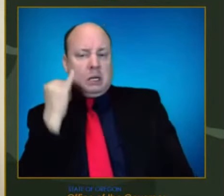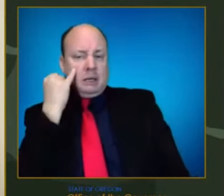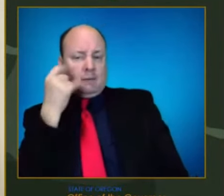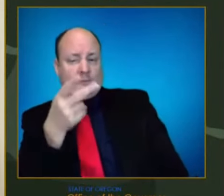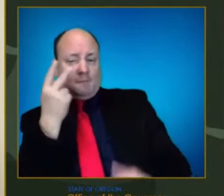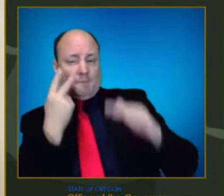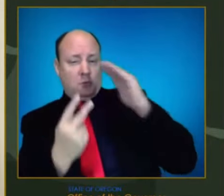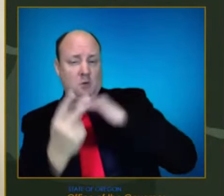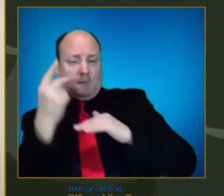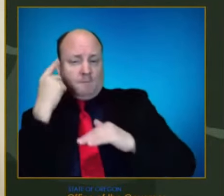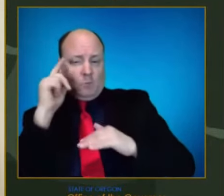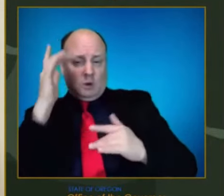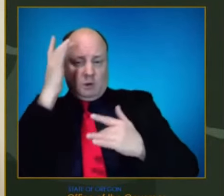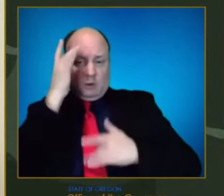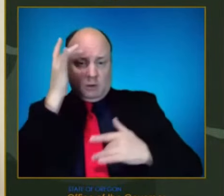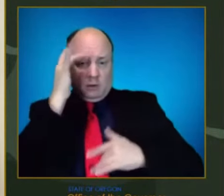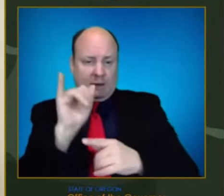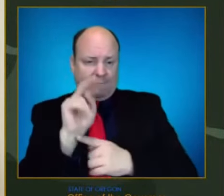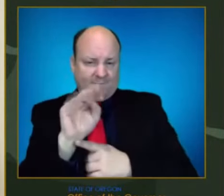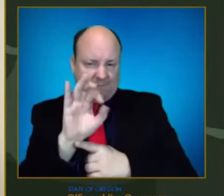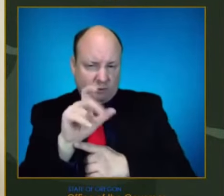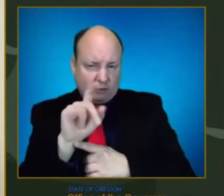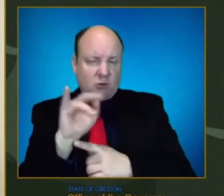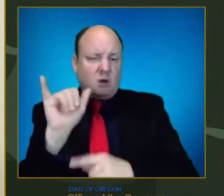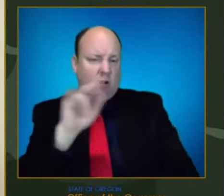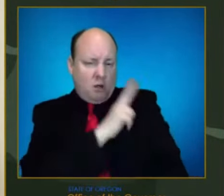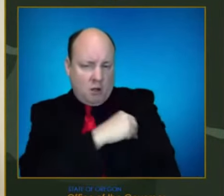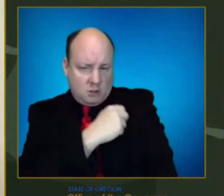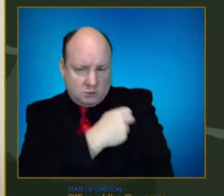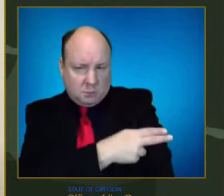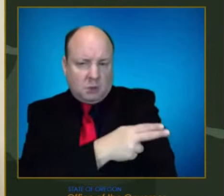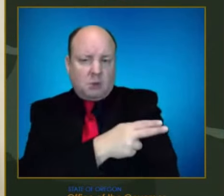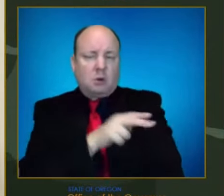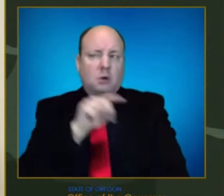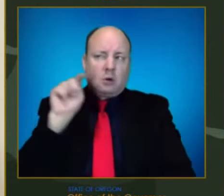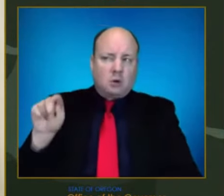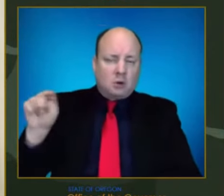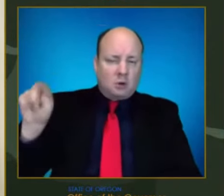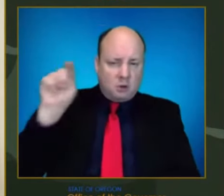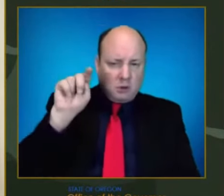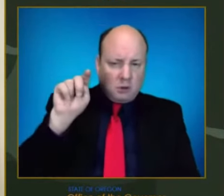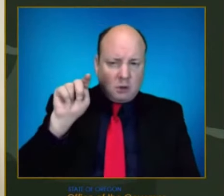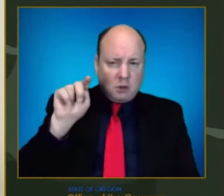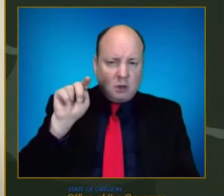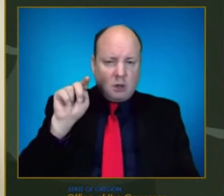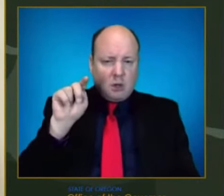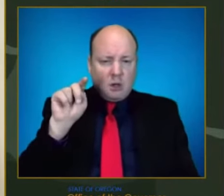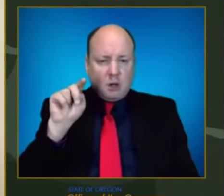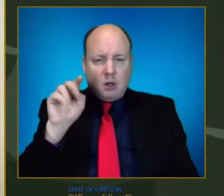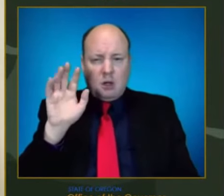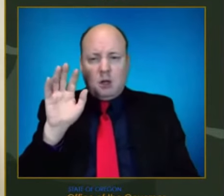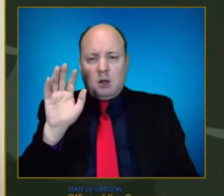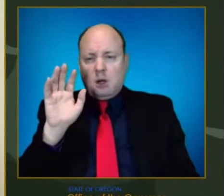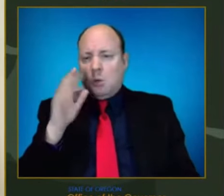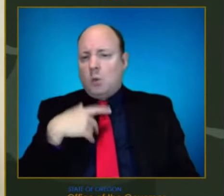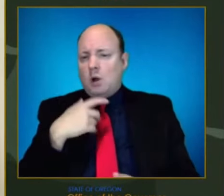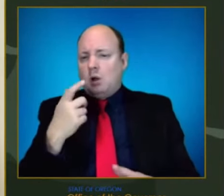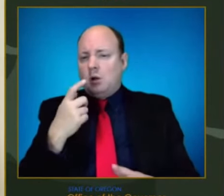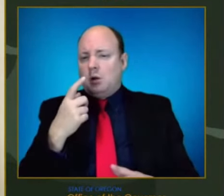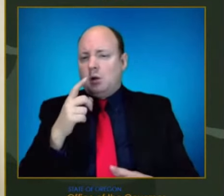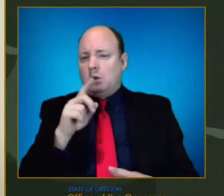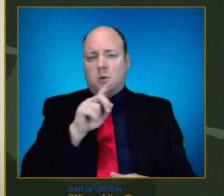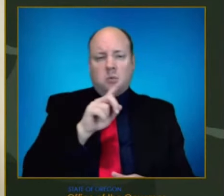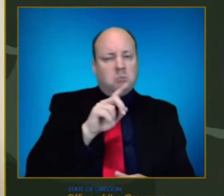And this is a grim question, but you know, we lost 20, 157 people to Delta. Do we have a forecast for this with Omicron?